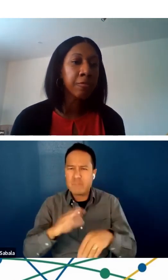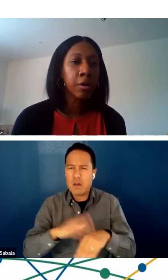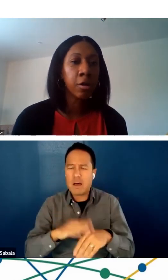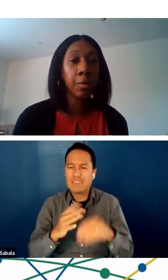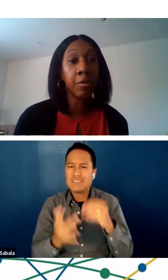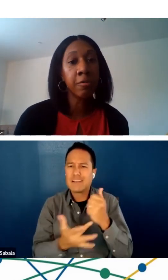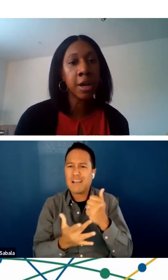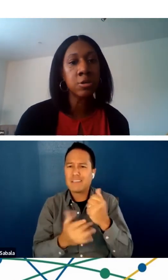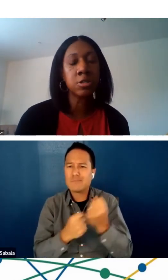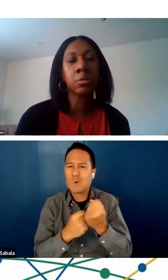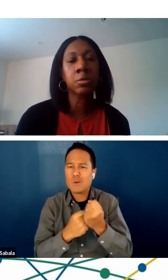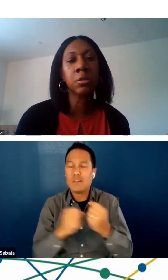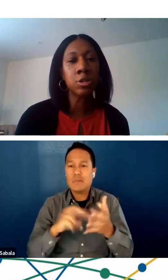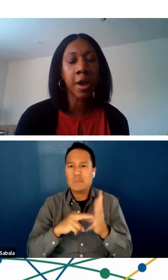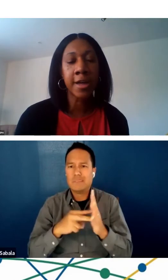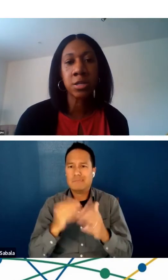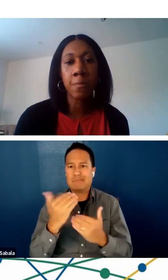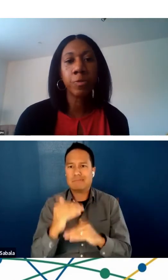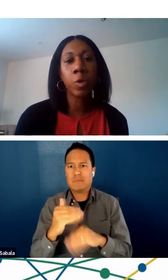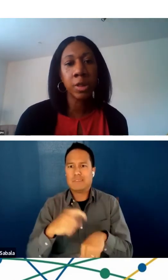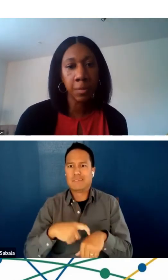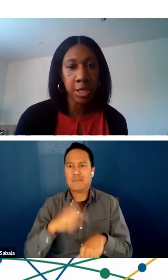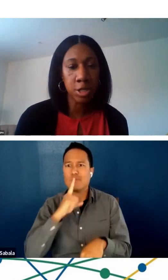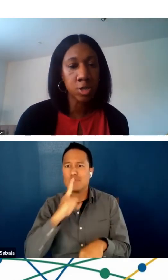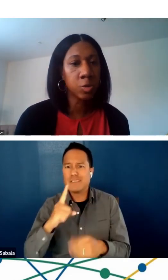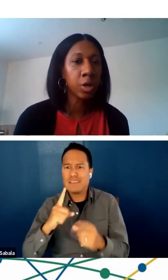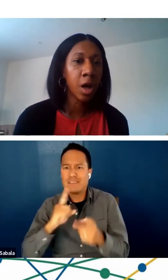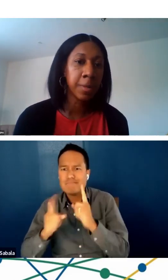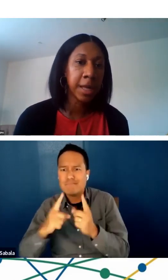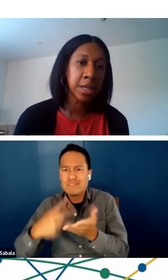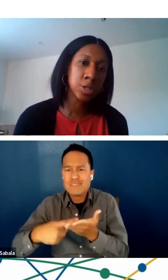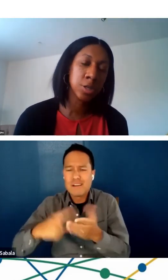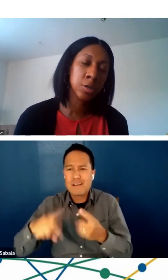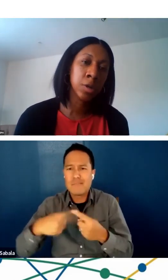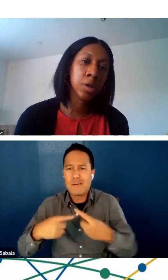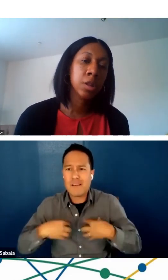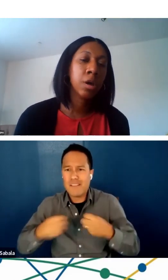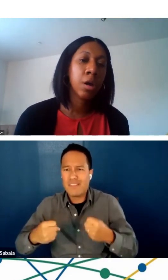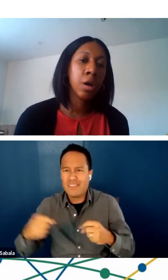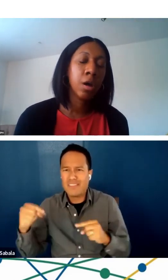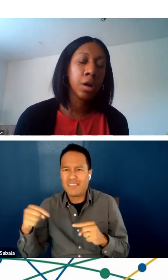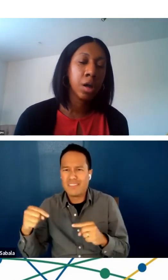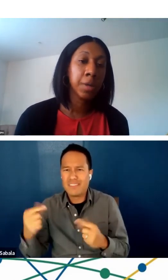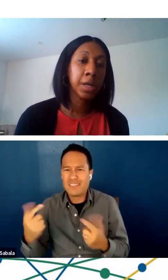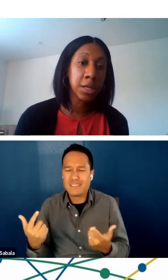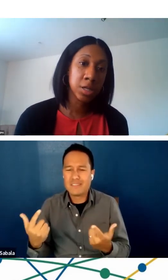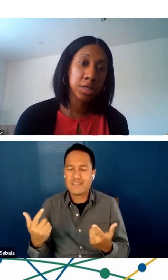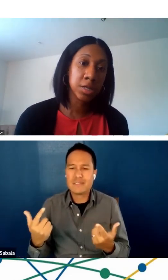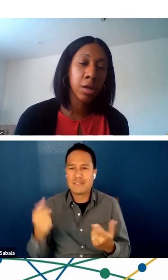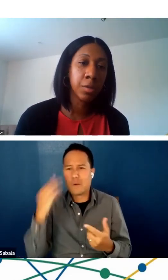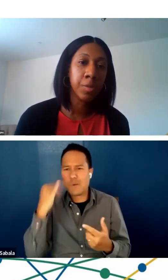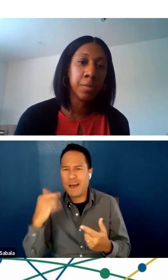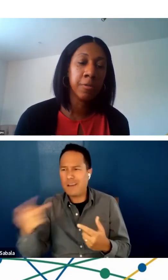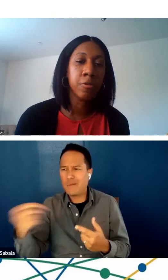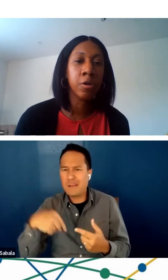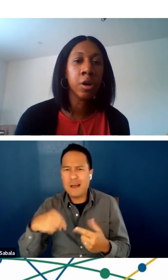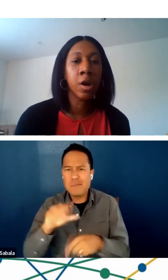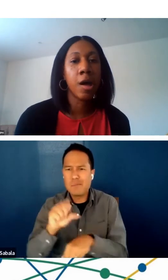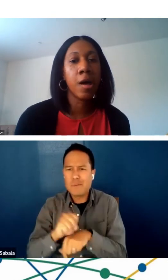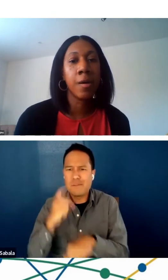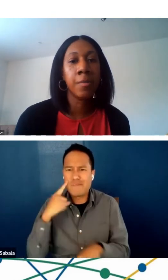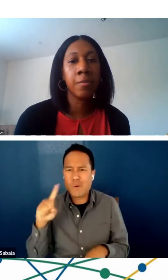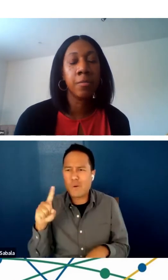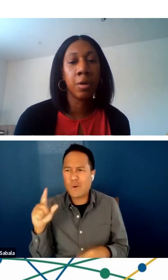the time for the providers to really address what the patients were coming into the telehealth appointment